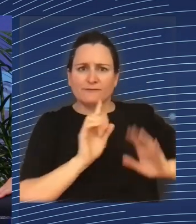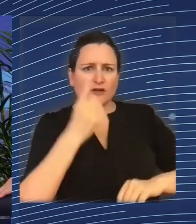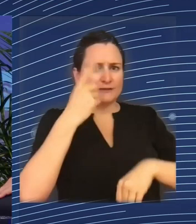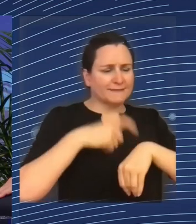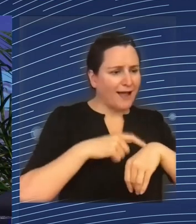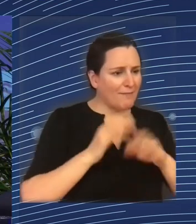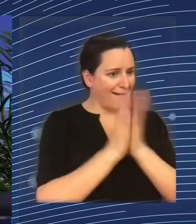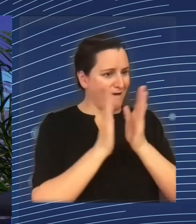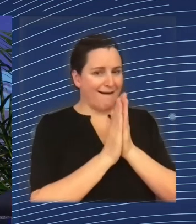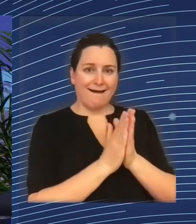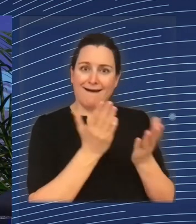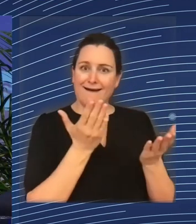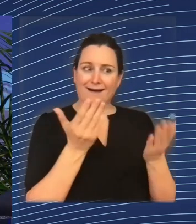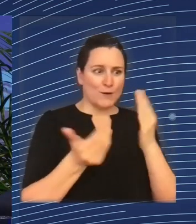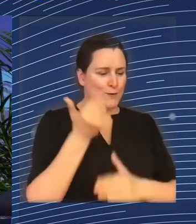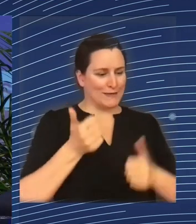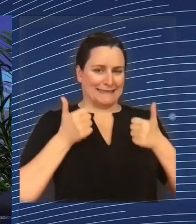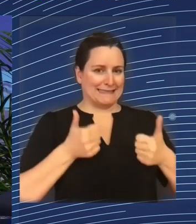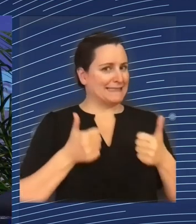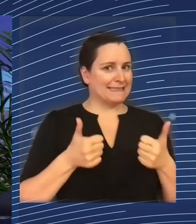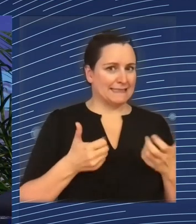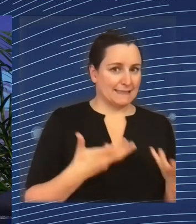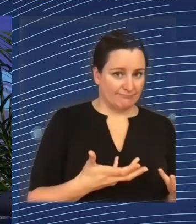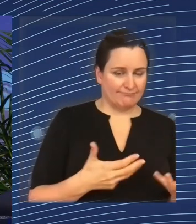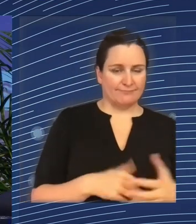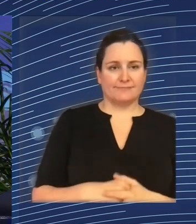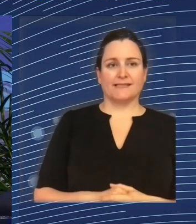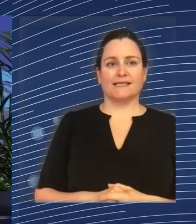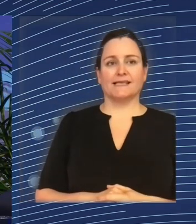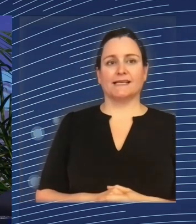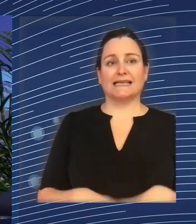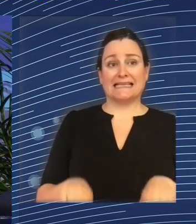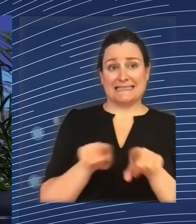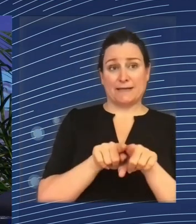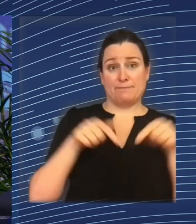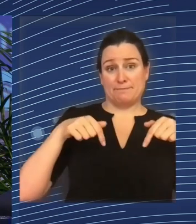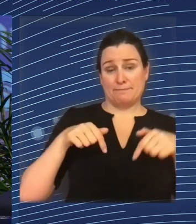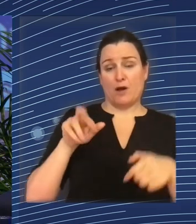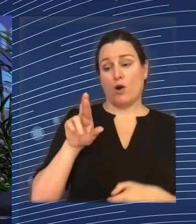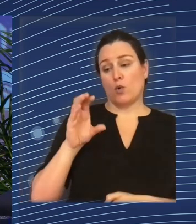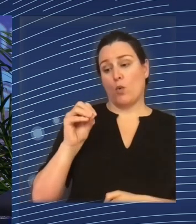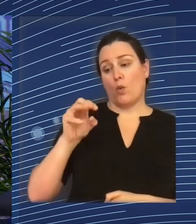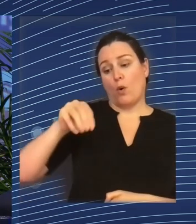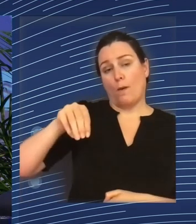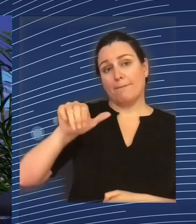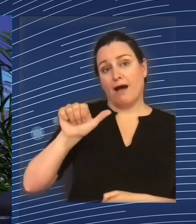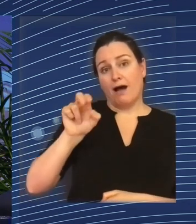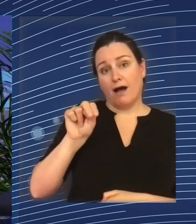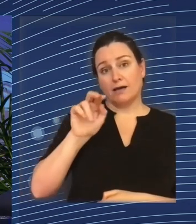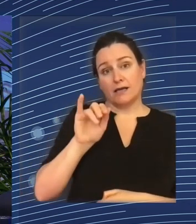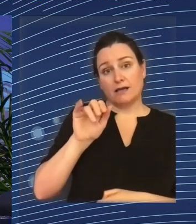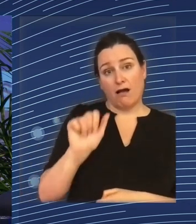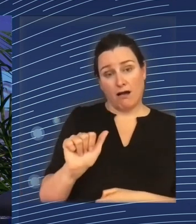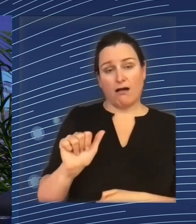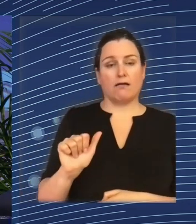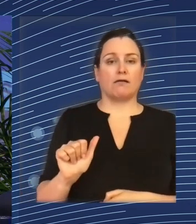experimenting with this scaling up of startups in Romania, but it is, yet again, just the beginning of a